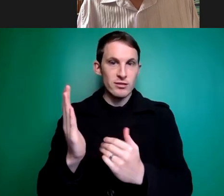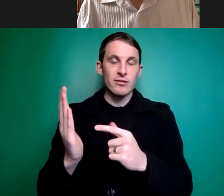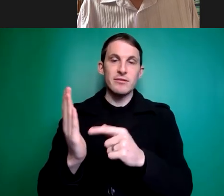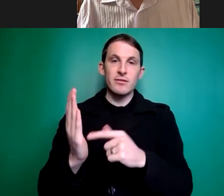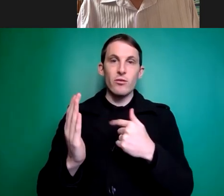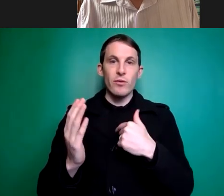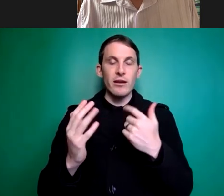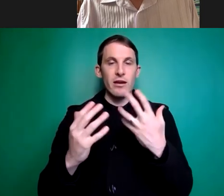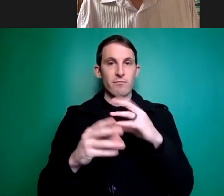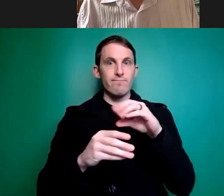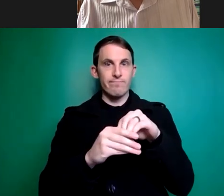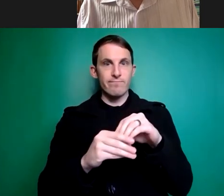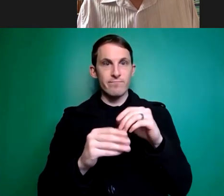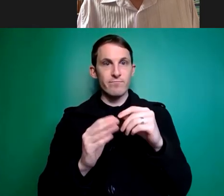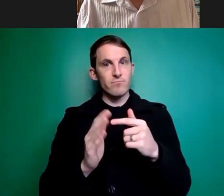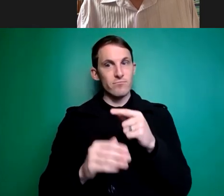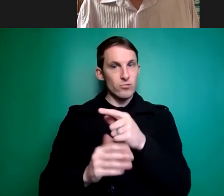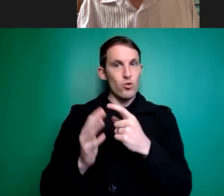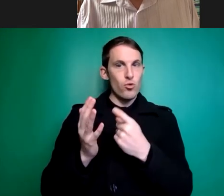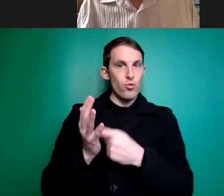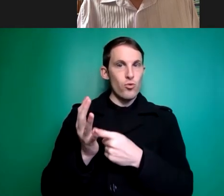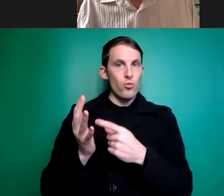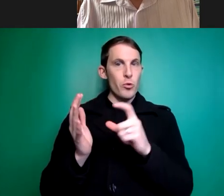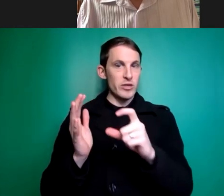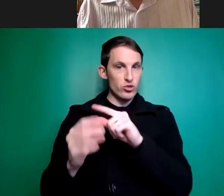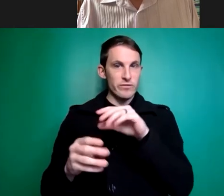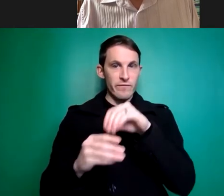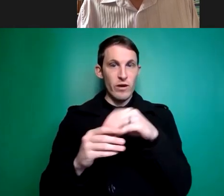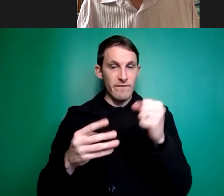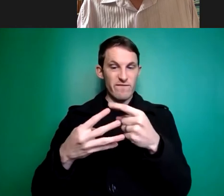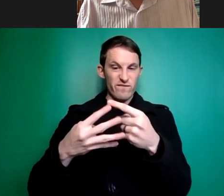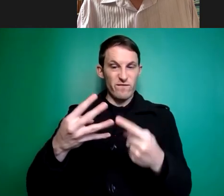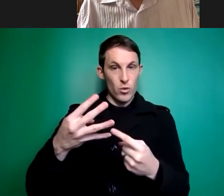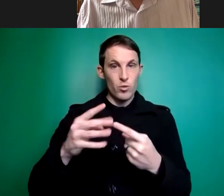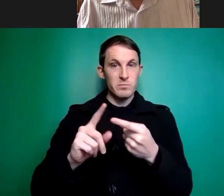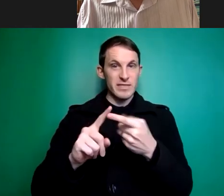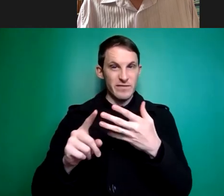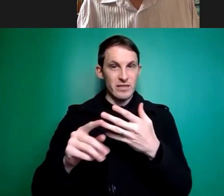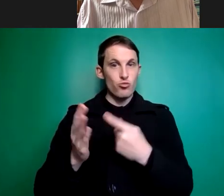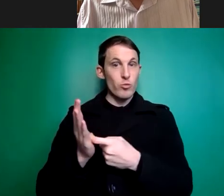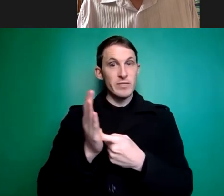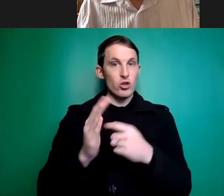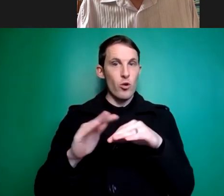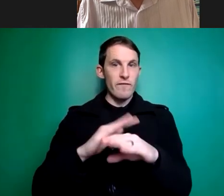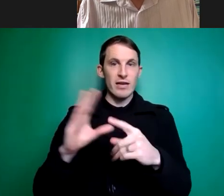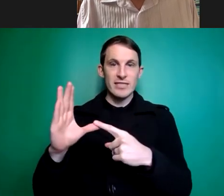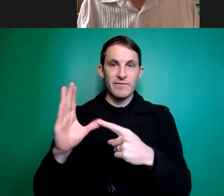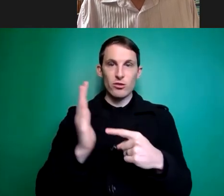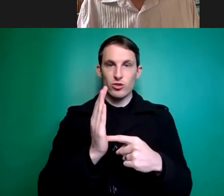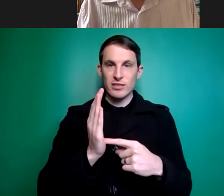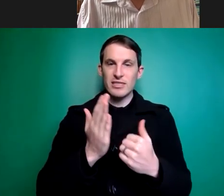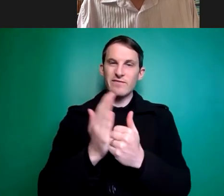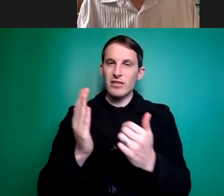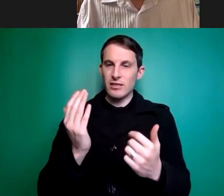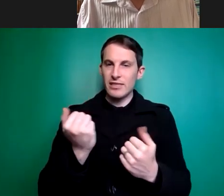broader you know this is what the royal commission is recommending but there were four very specific recommendations around assistive technology and one of them was